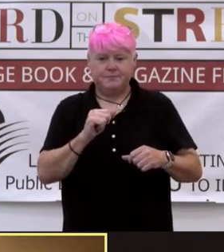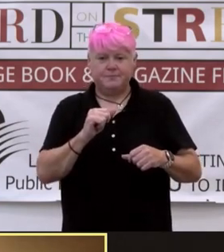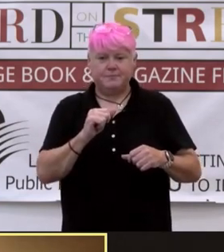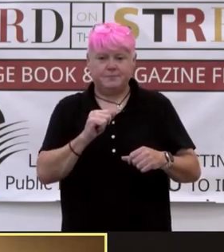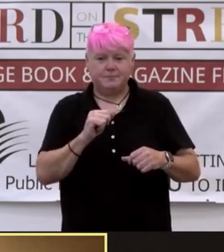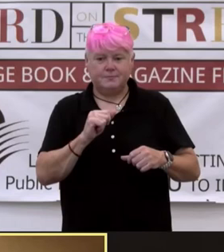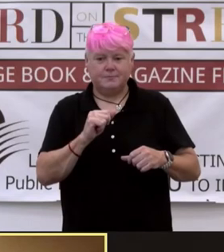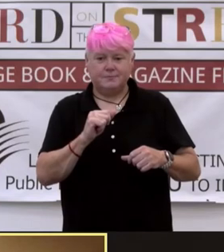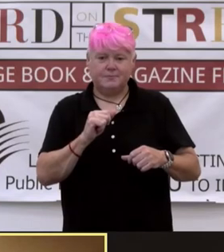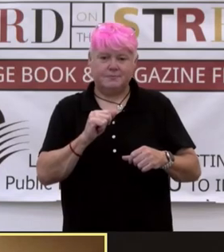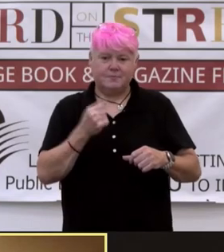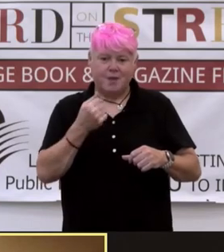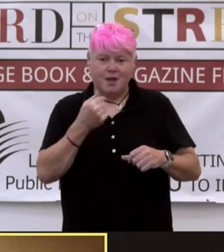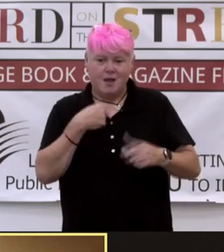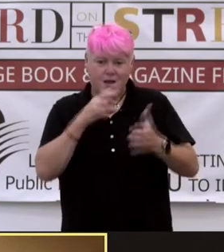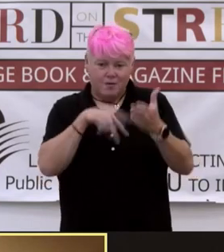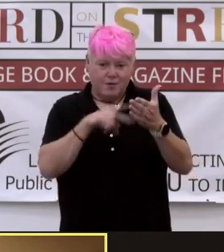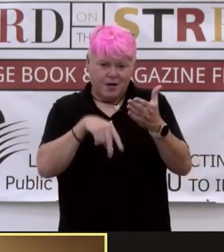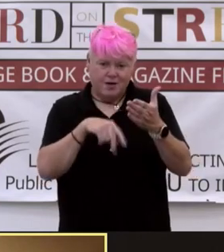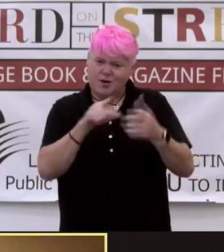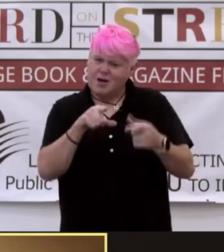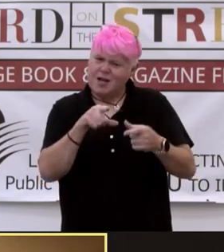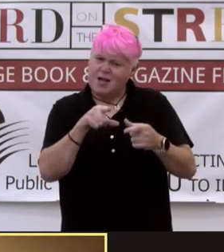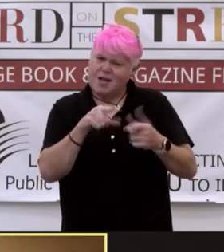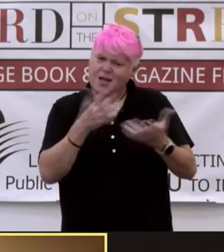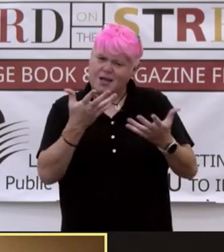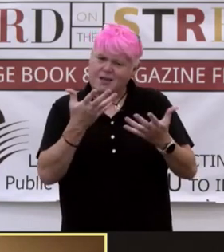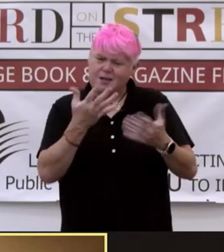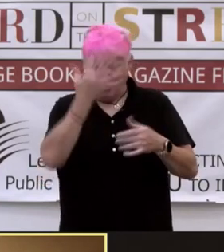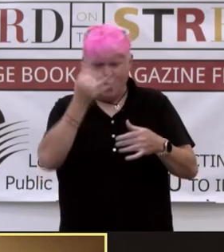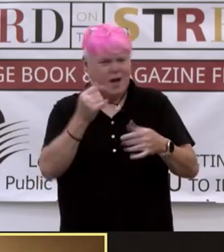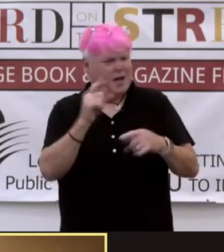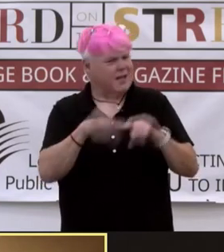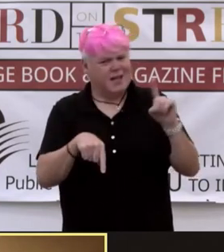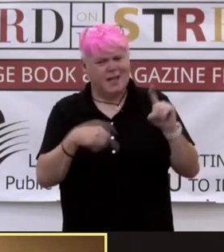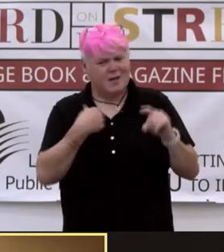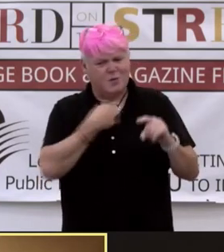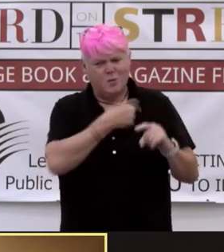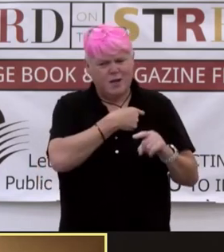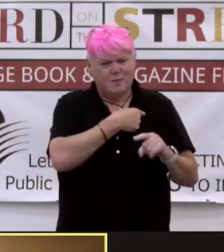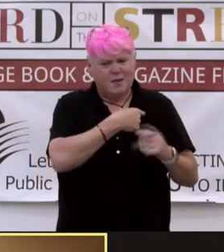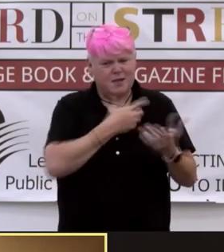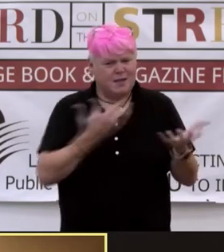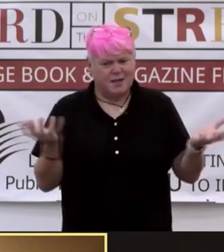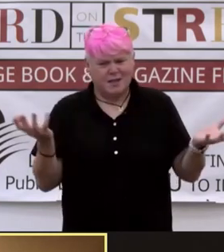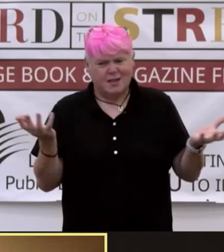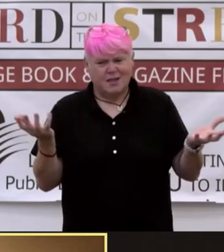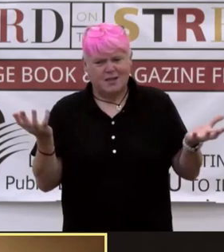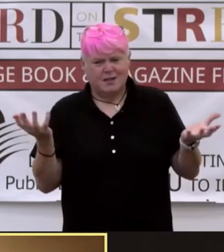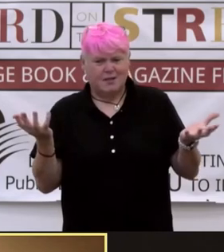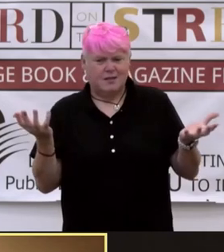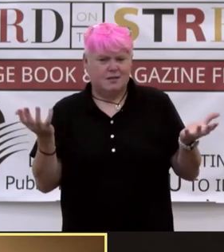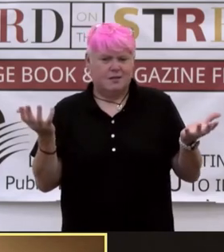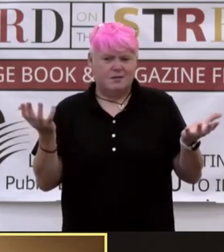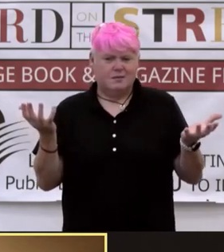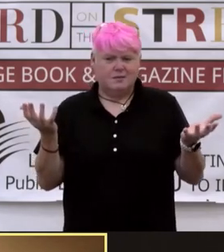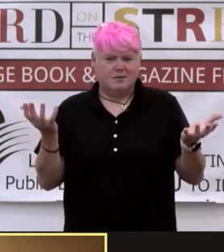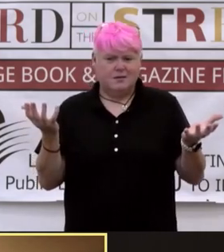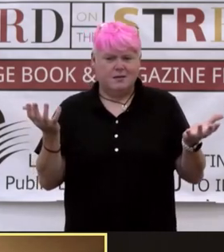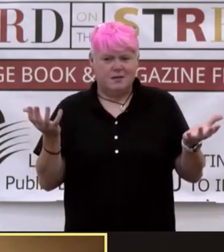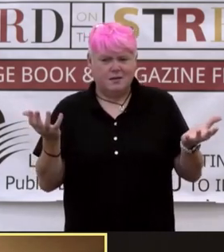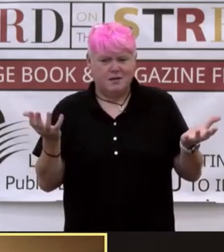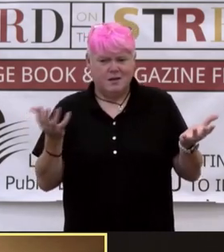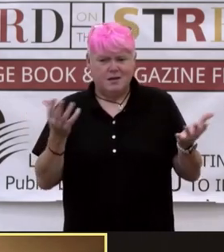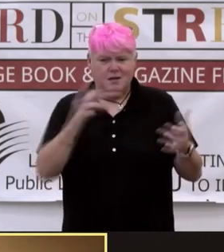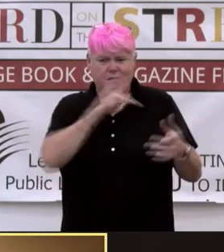So, I read her and I had this epiphany. Why can't we be the protagonists of our